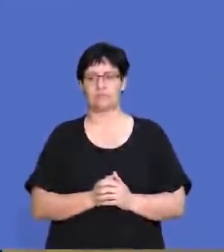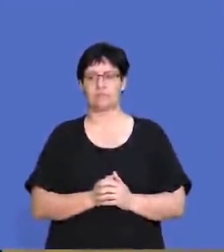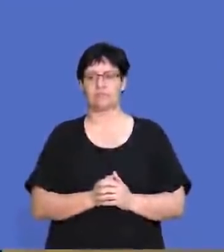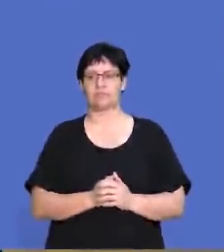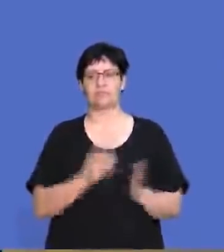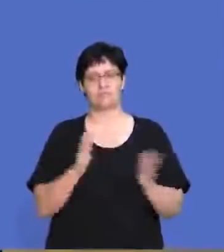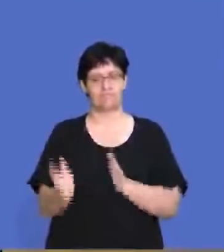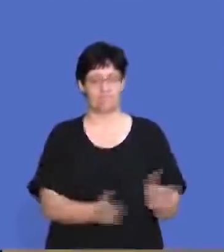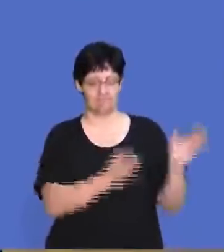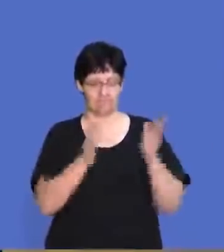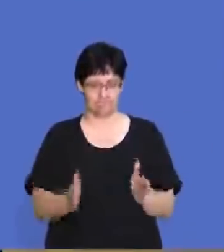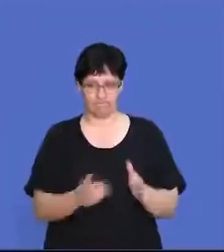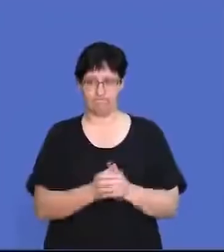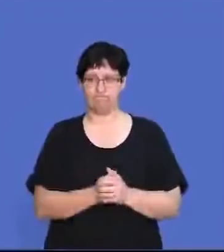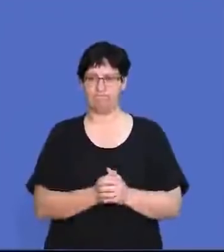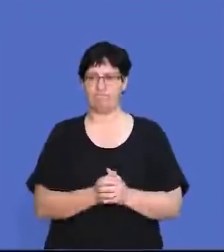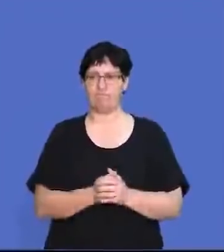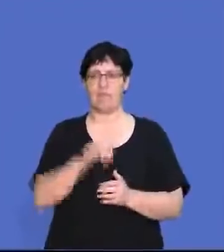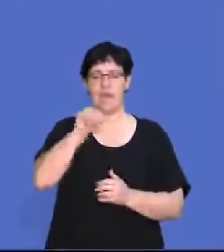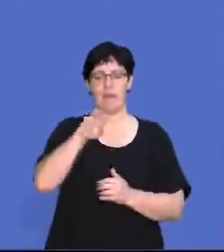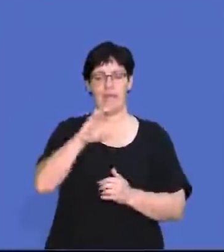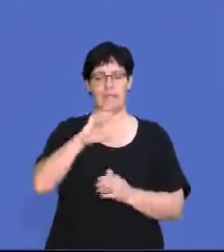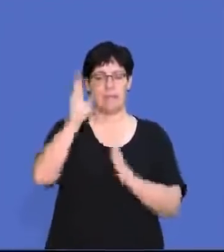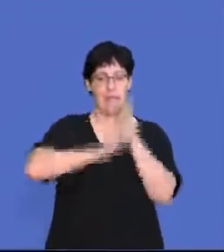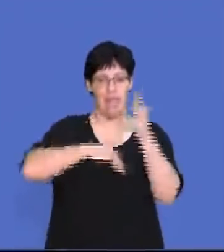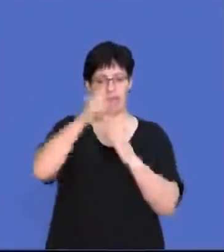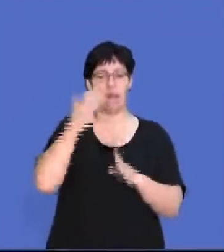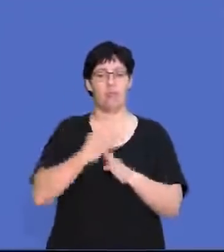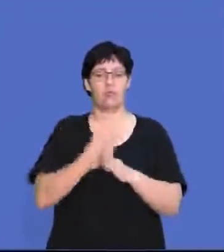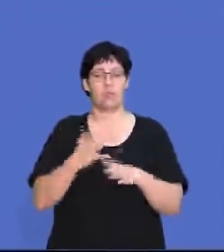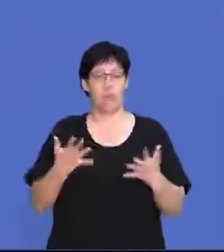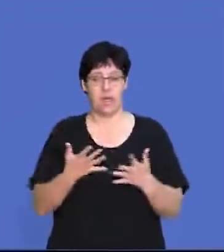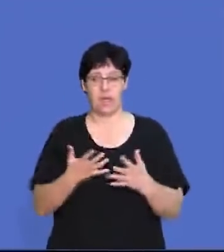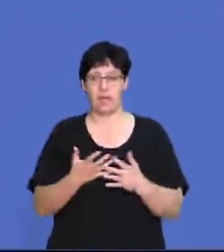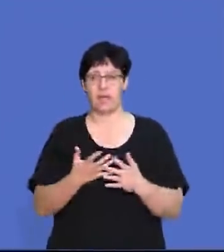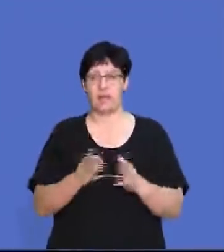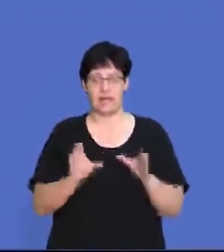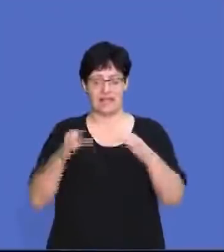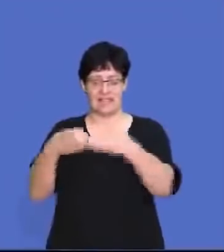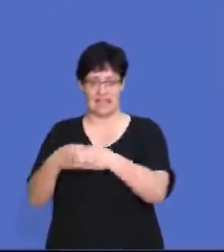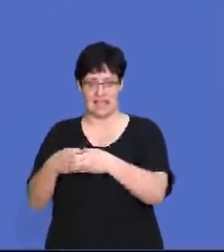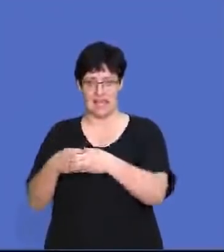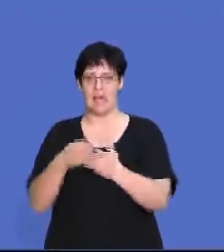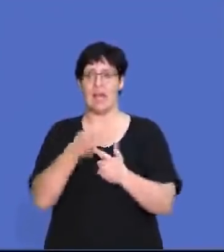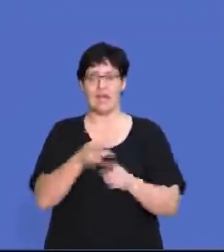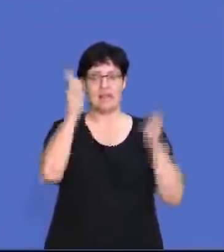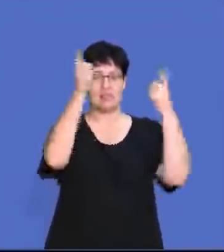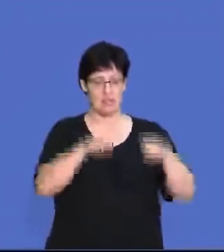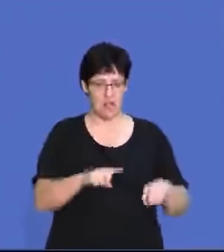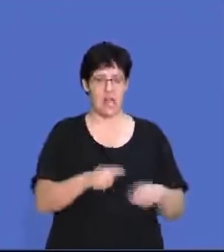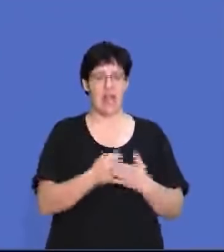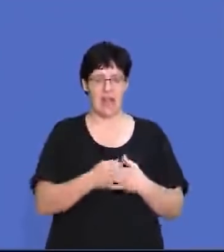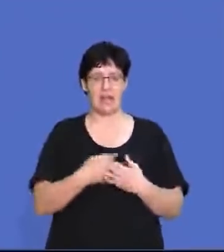So if we go on to our next question. ABC Paints operates in the sector as they